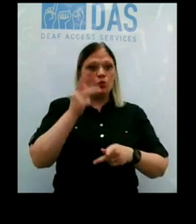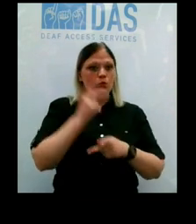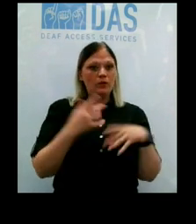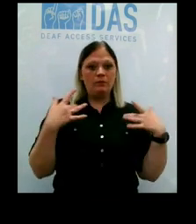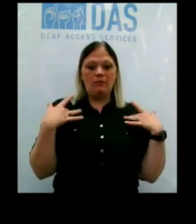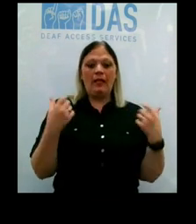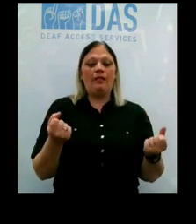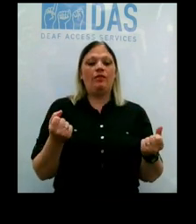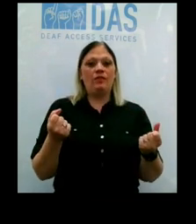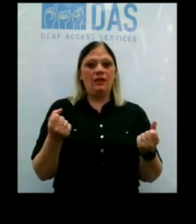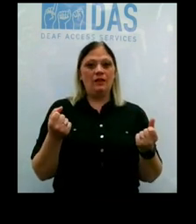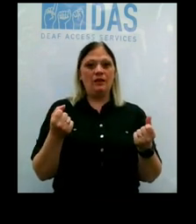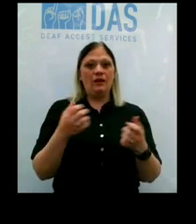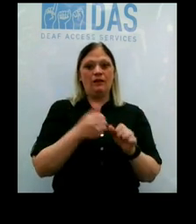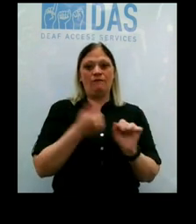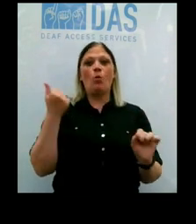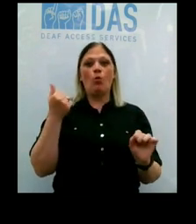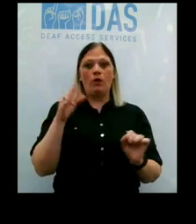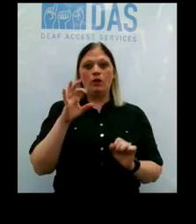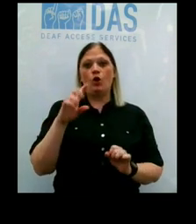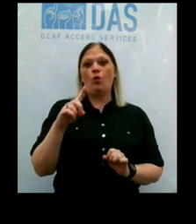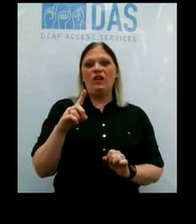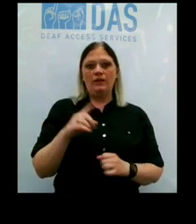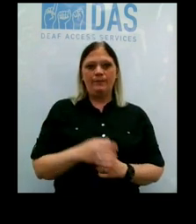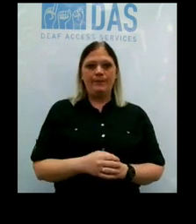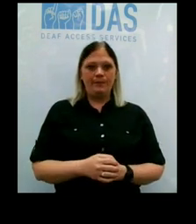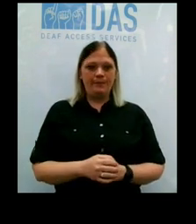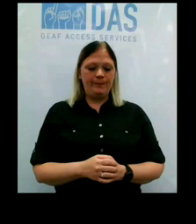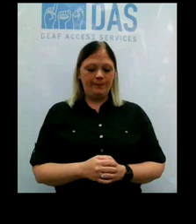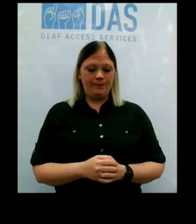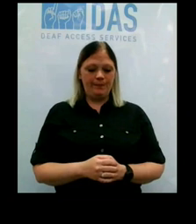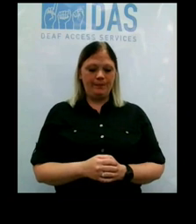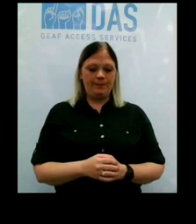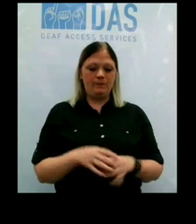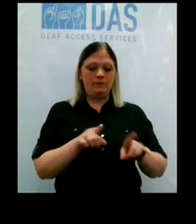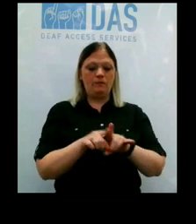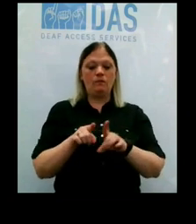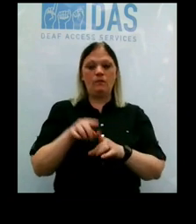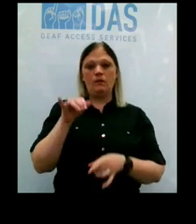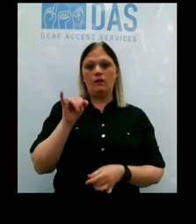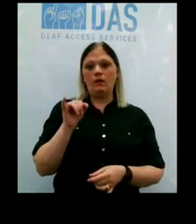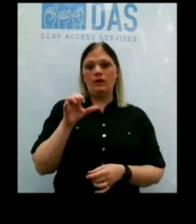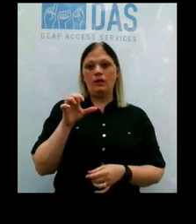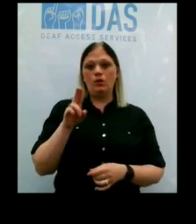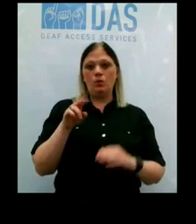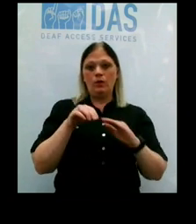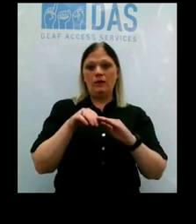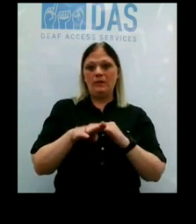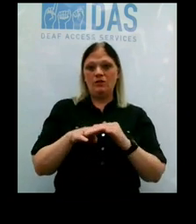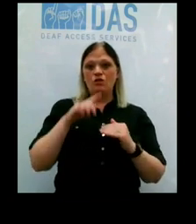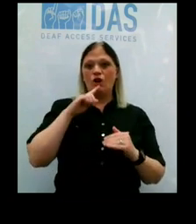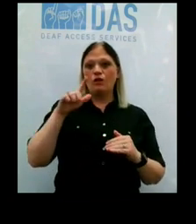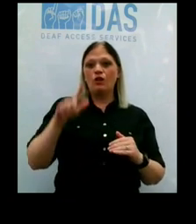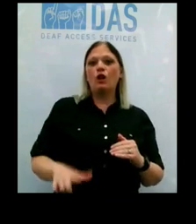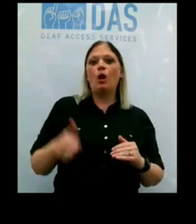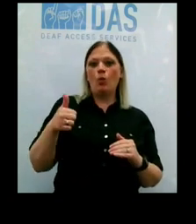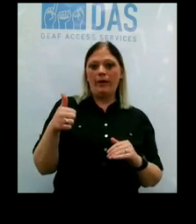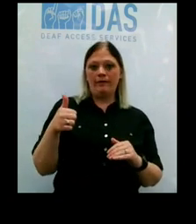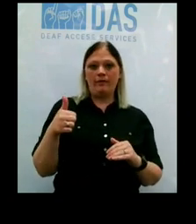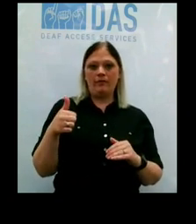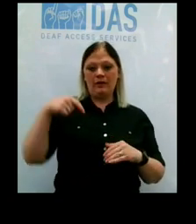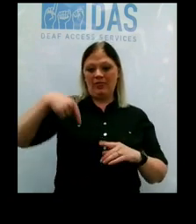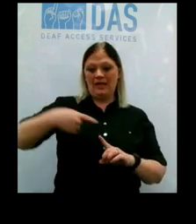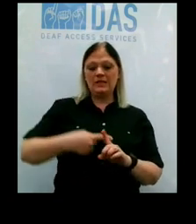and COVID-free. Also, as I just pointed out, our ICU admissions are the lowest that we've had